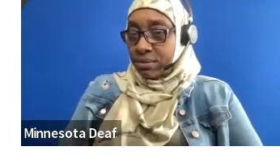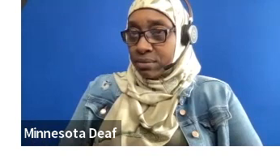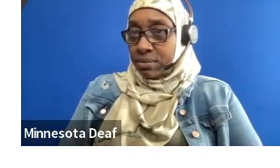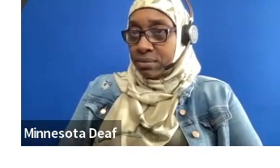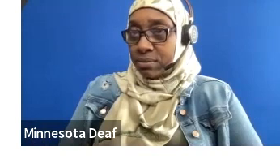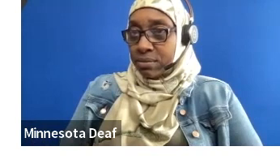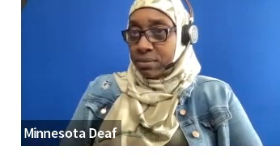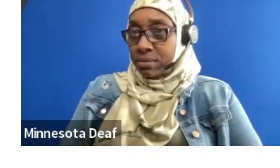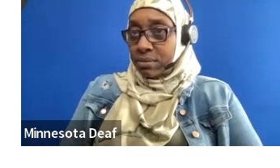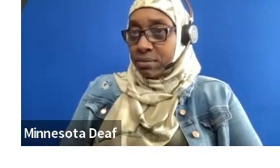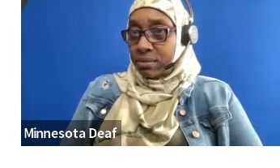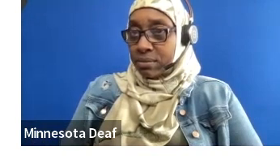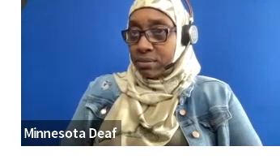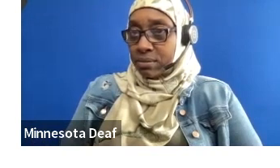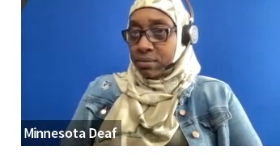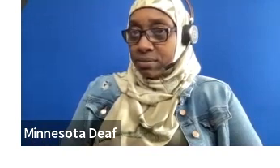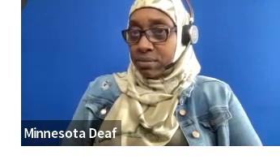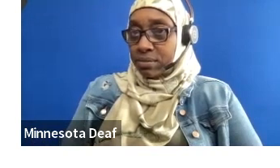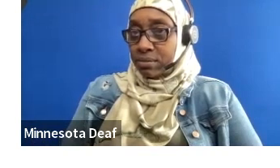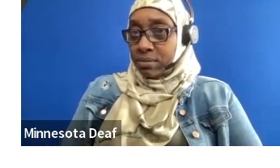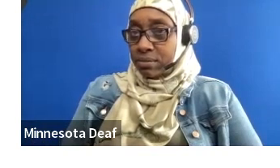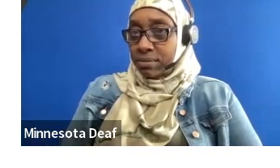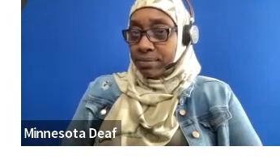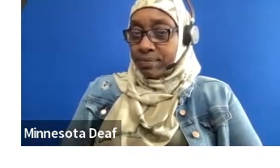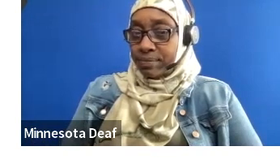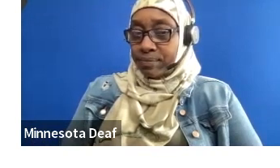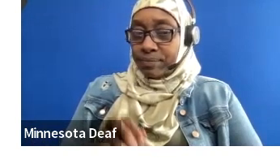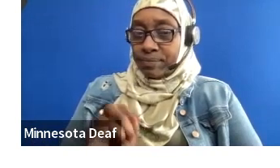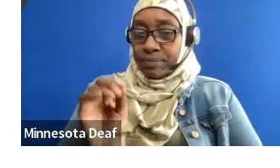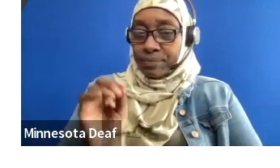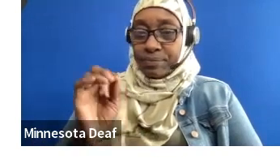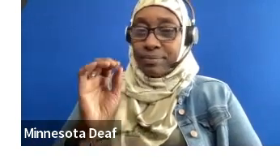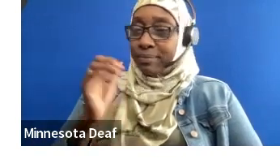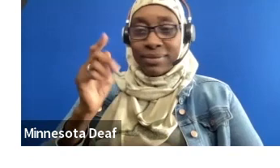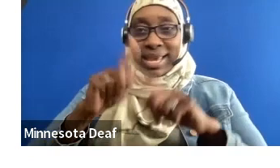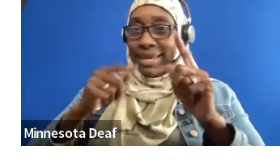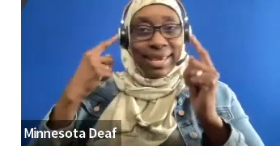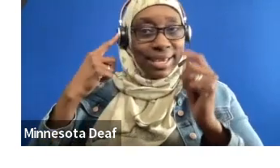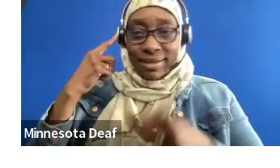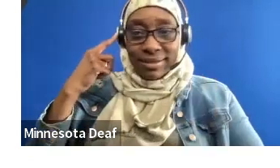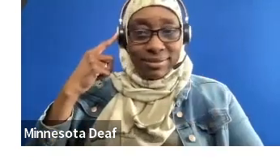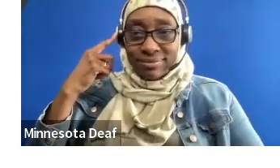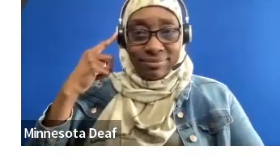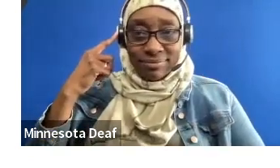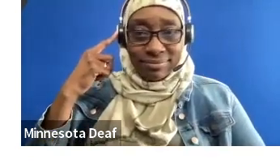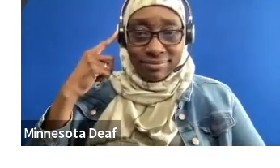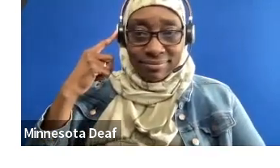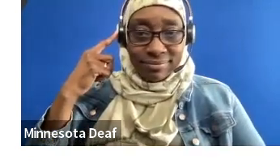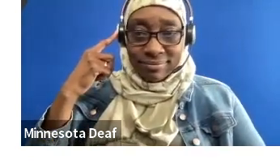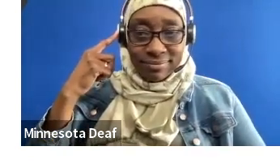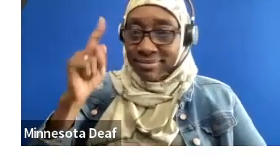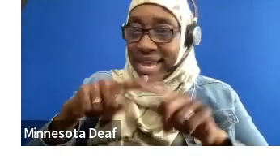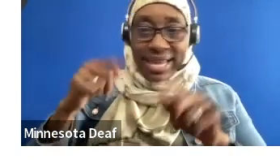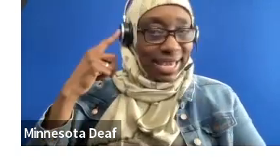different culture or demographic background? So do you have mentors when you come to the Massachusetts or different parts of the world as well? Yeah,